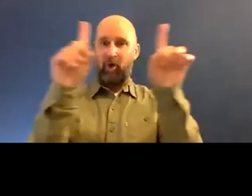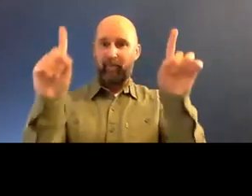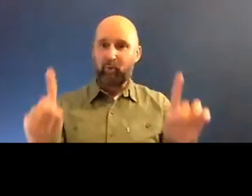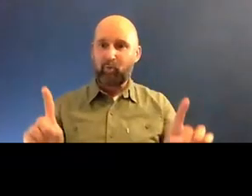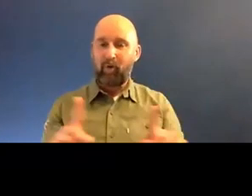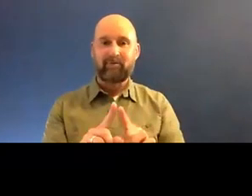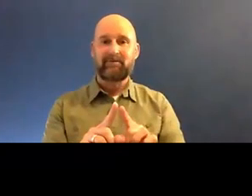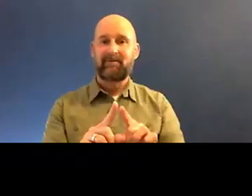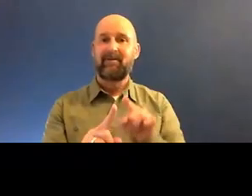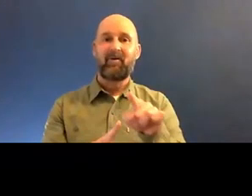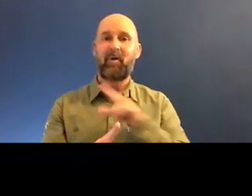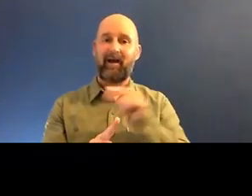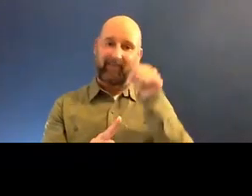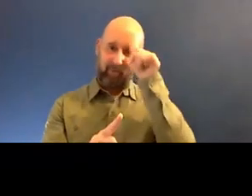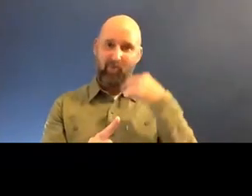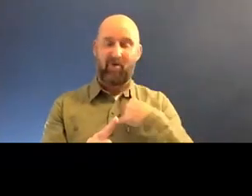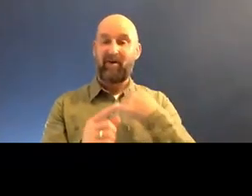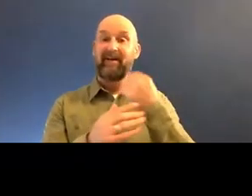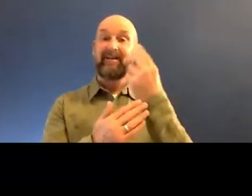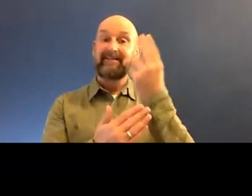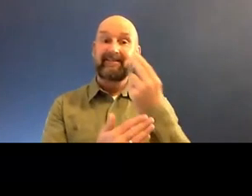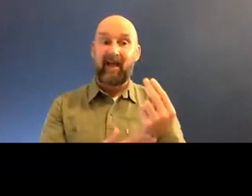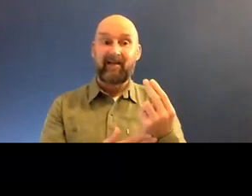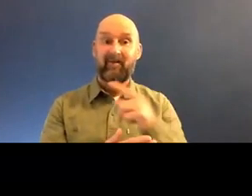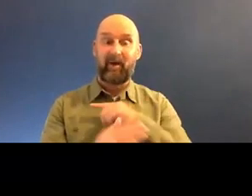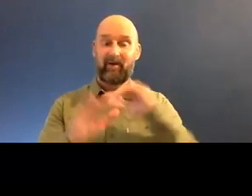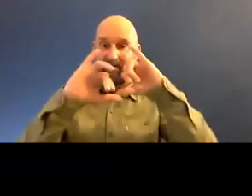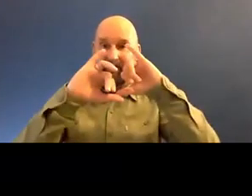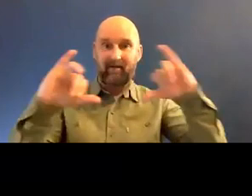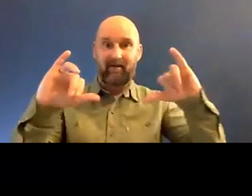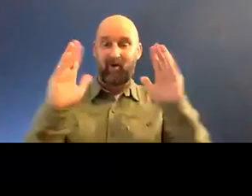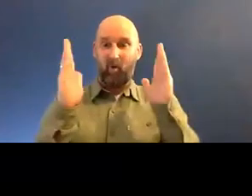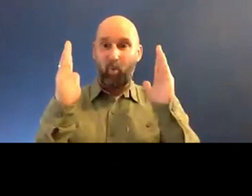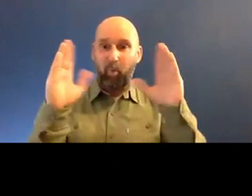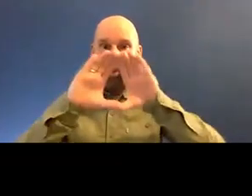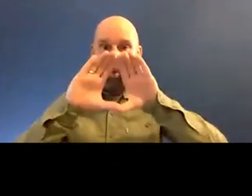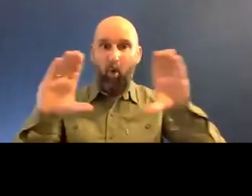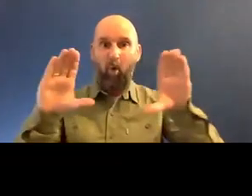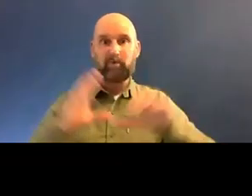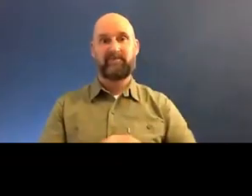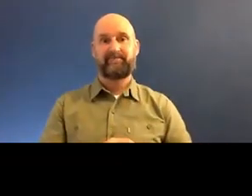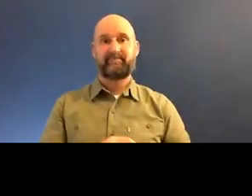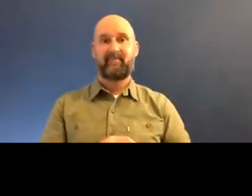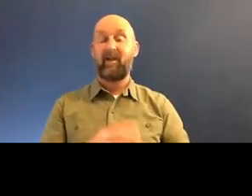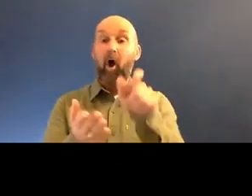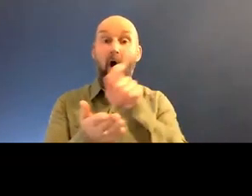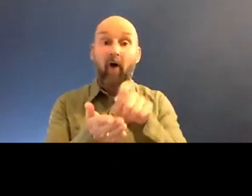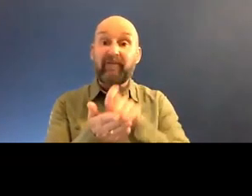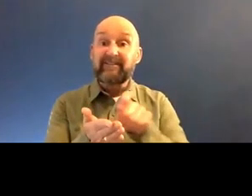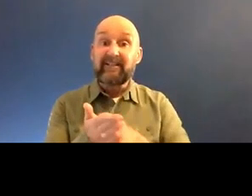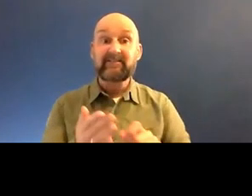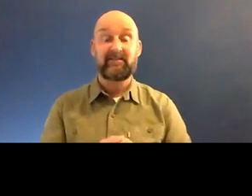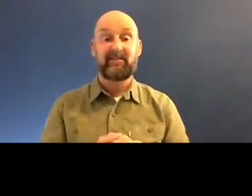which I'm also known for. it's designing bespoke pieces for walls, or for offices, or